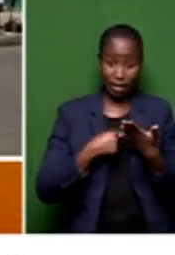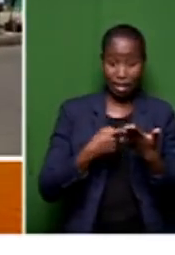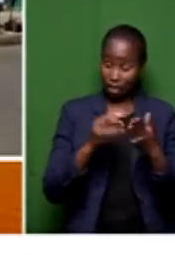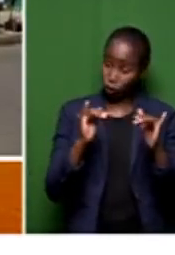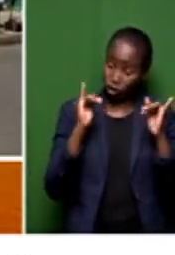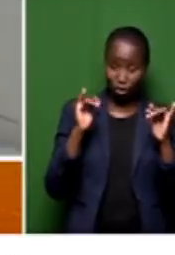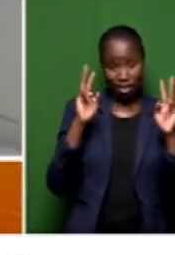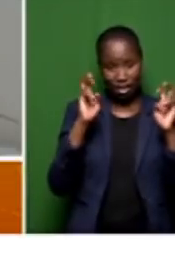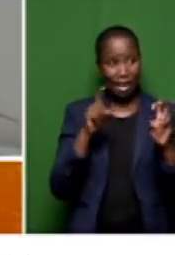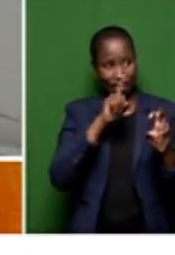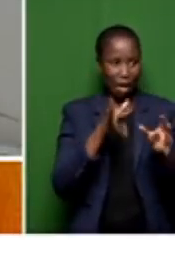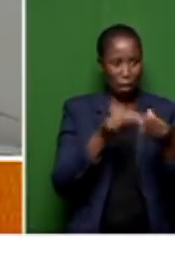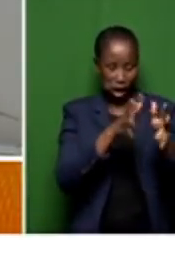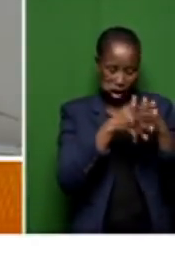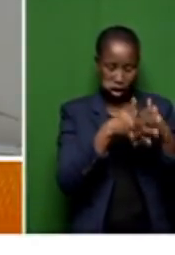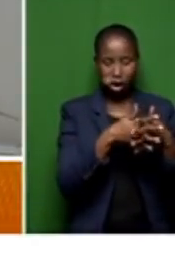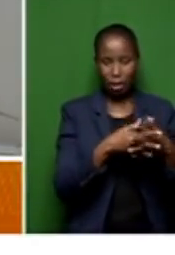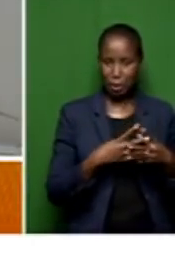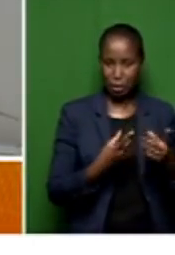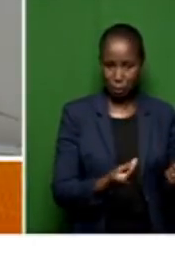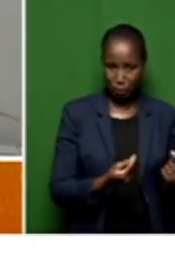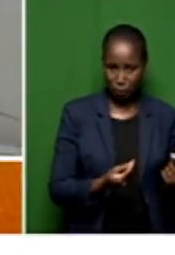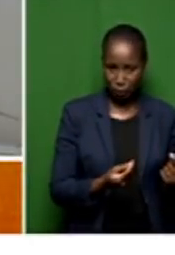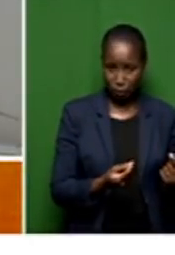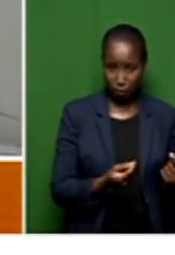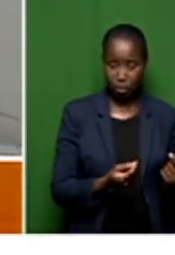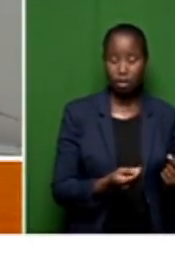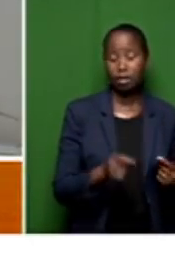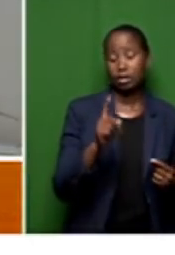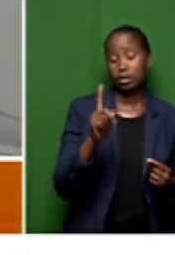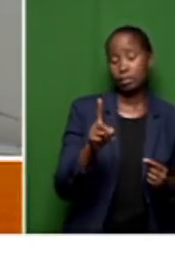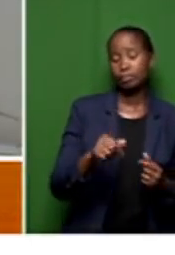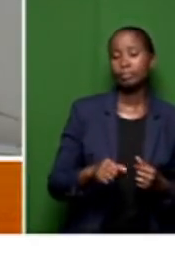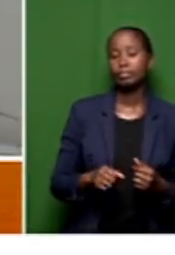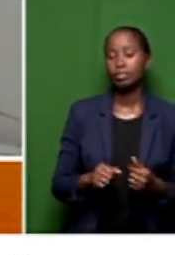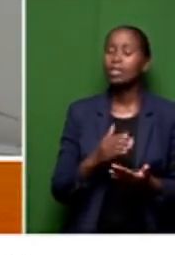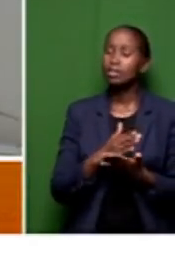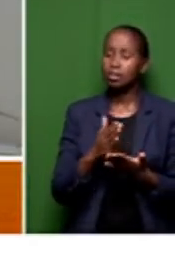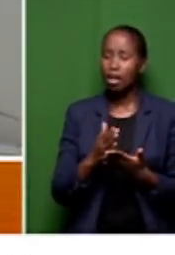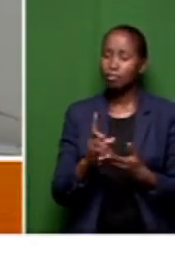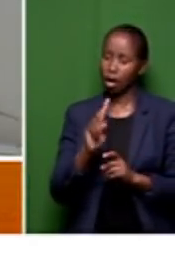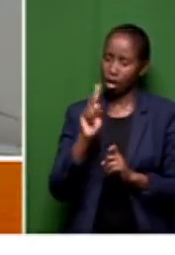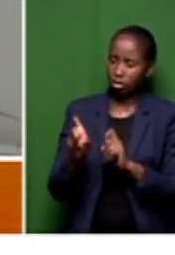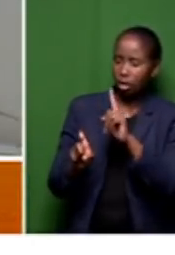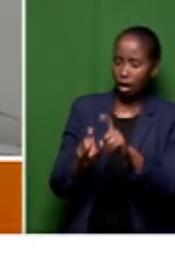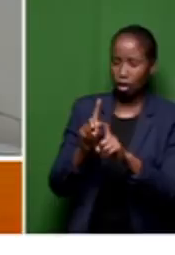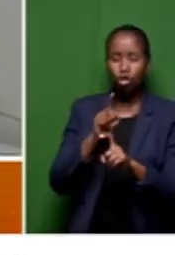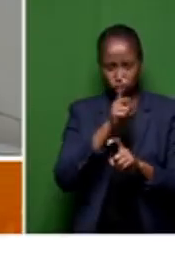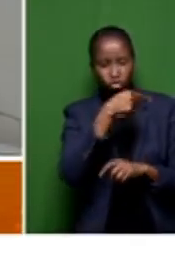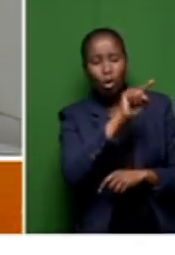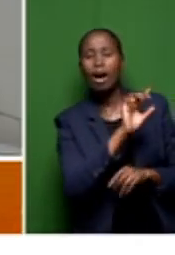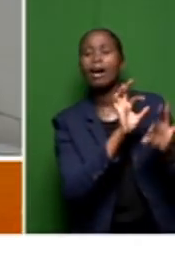howling the leaders here. So, some of the questions that you are asking, you are correct to